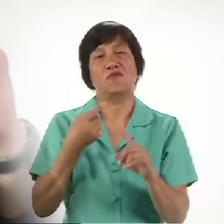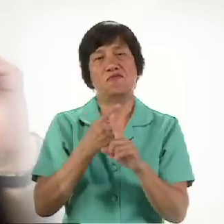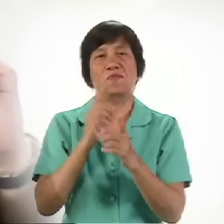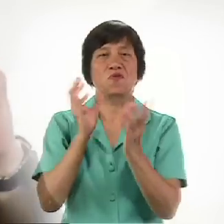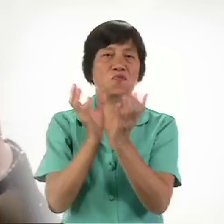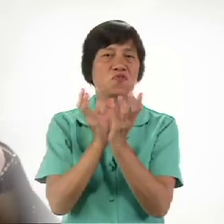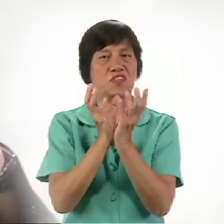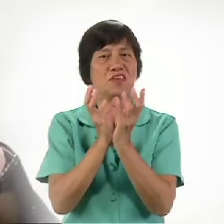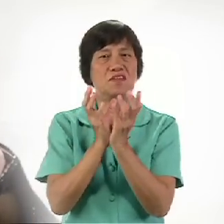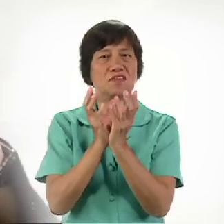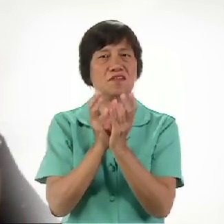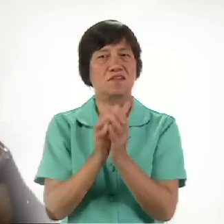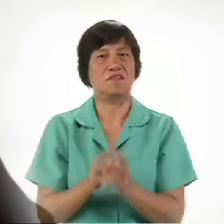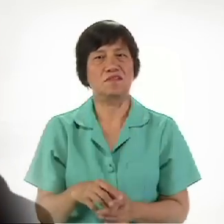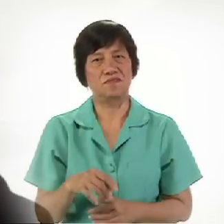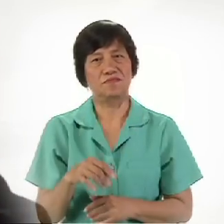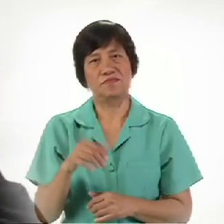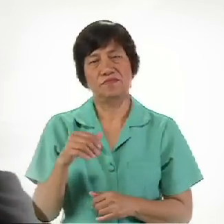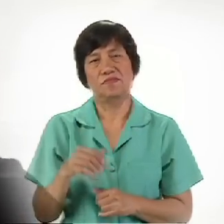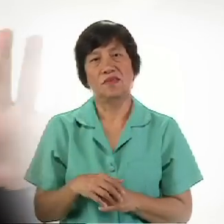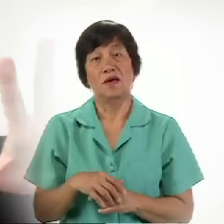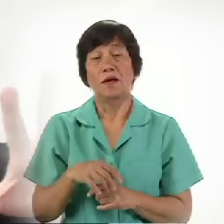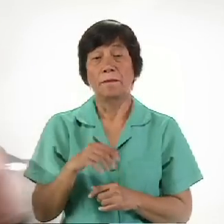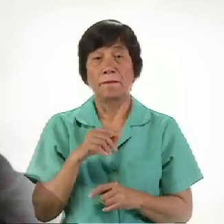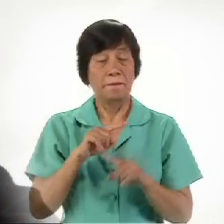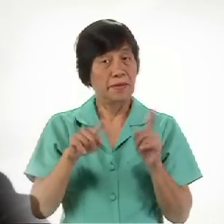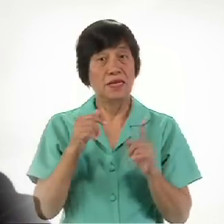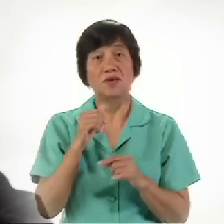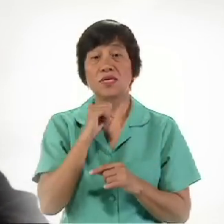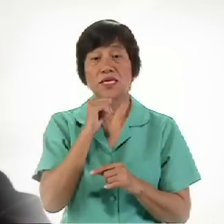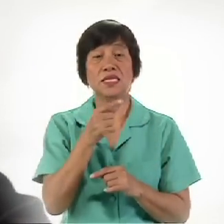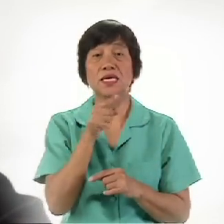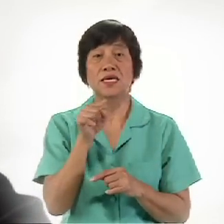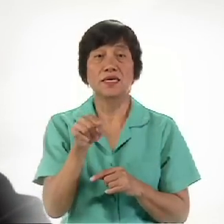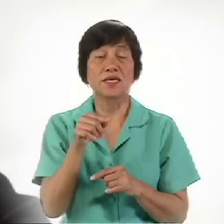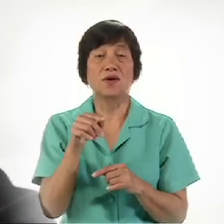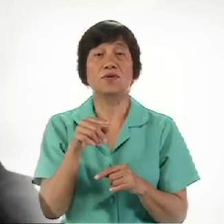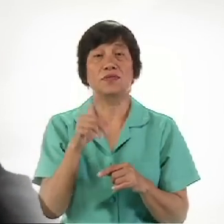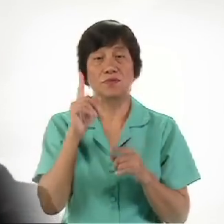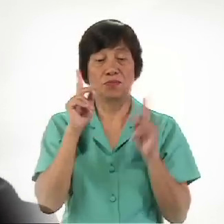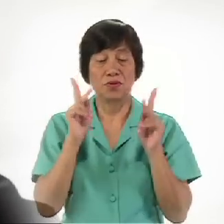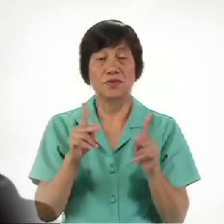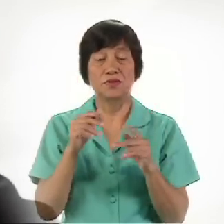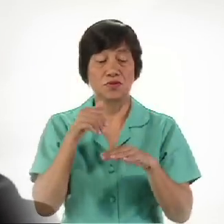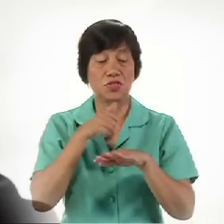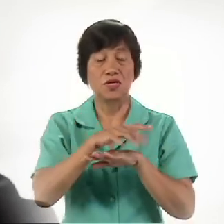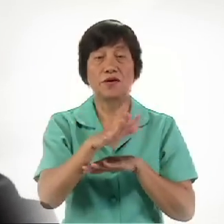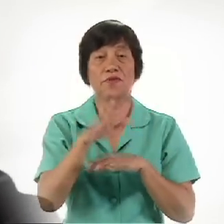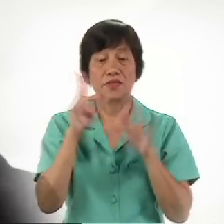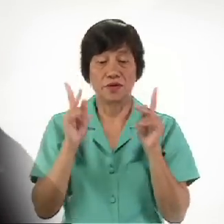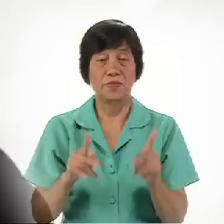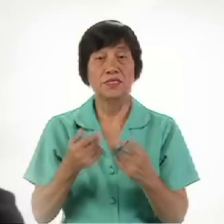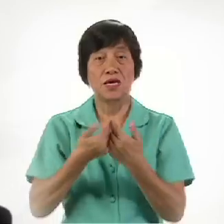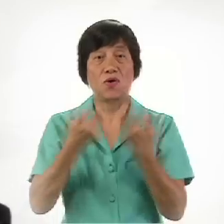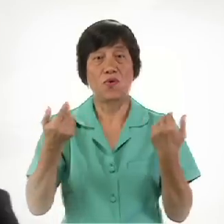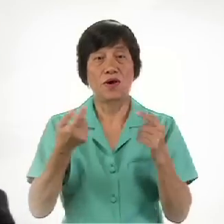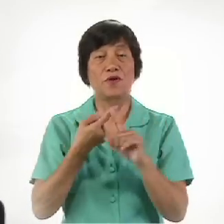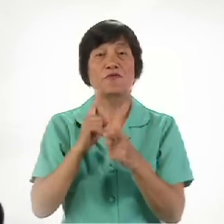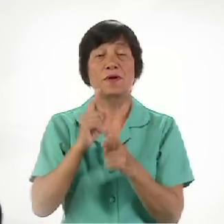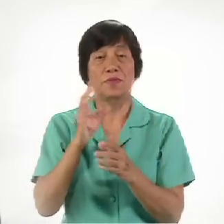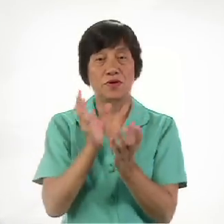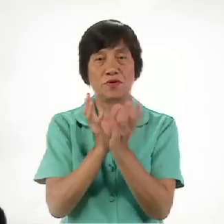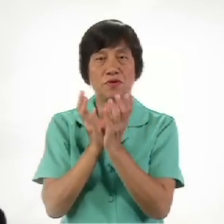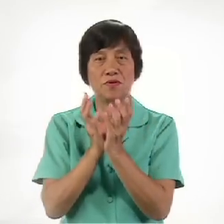Mind you You are not The one Driving the person Away From the community By